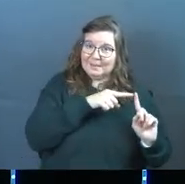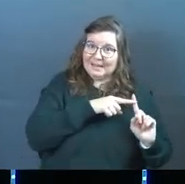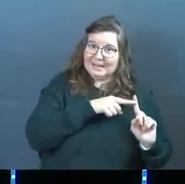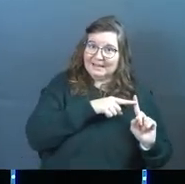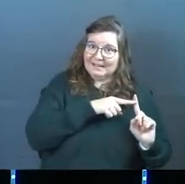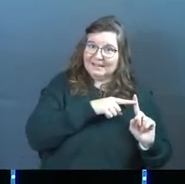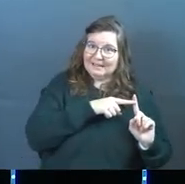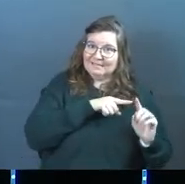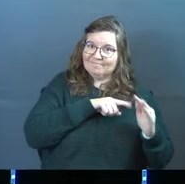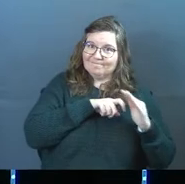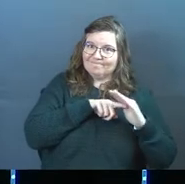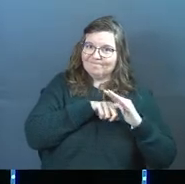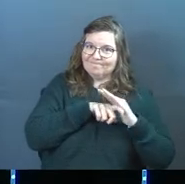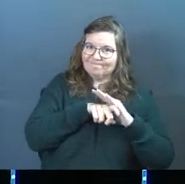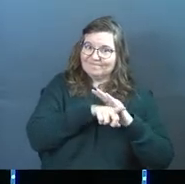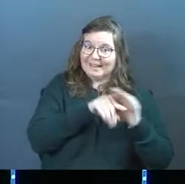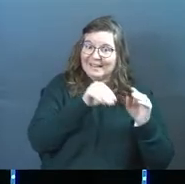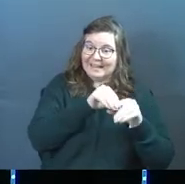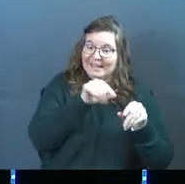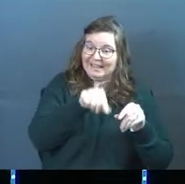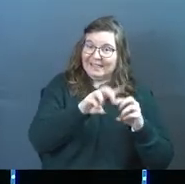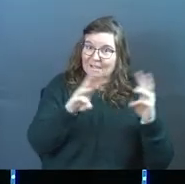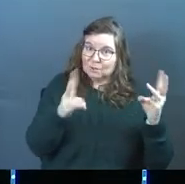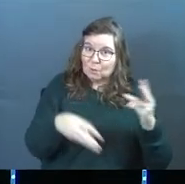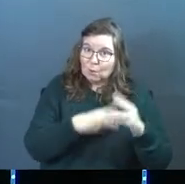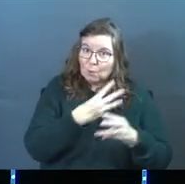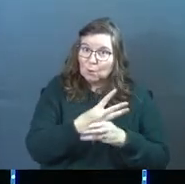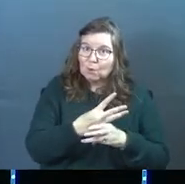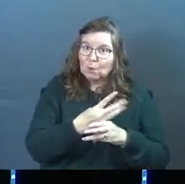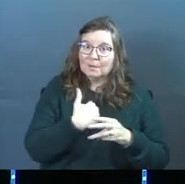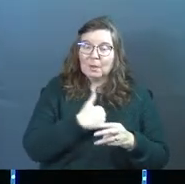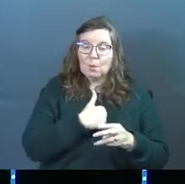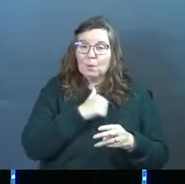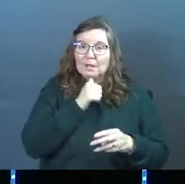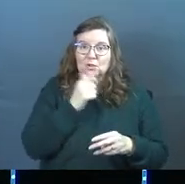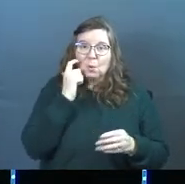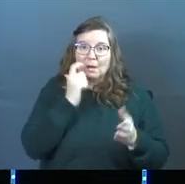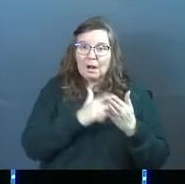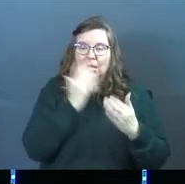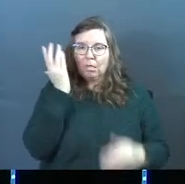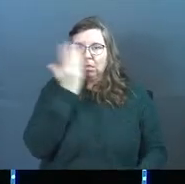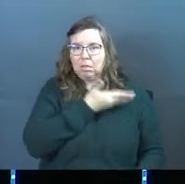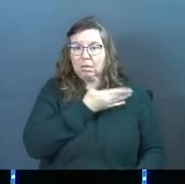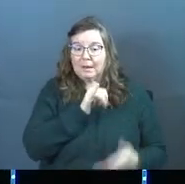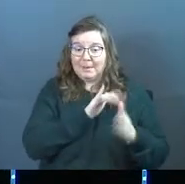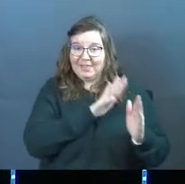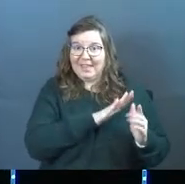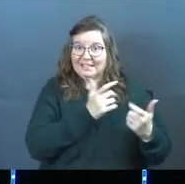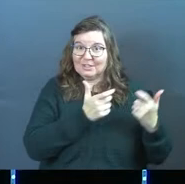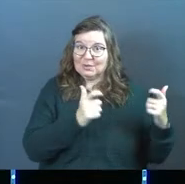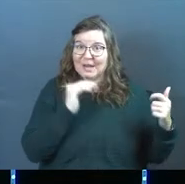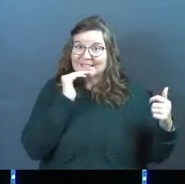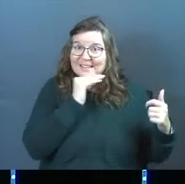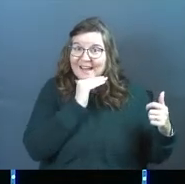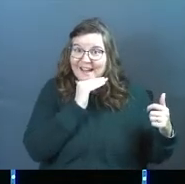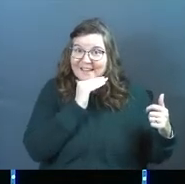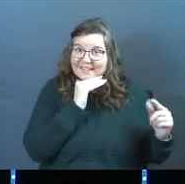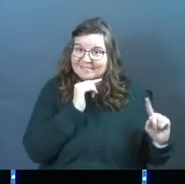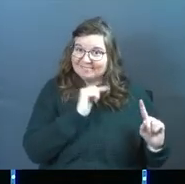supernatural evil in this world that we often don't acknowledge? And maybe that's his greatest lie.